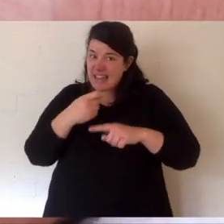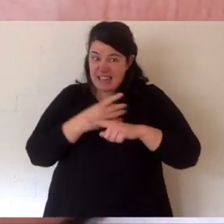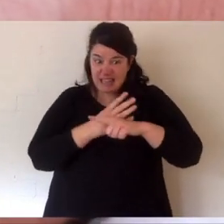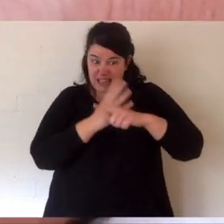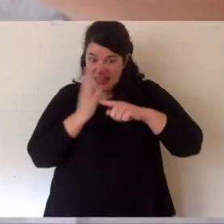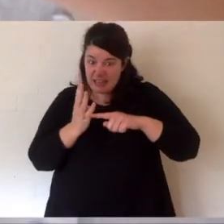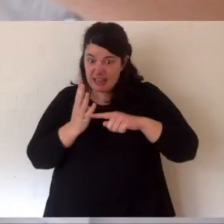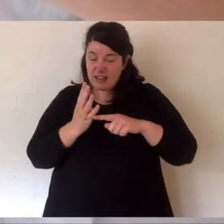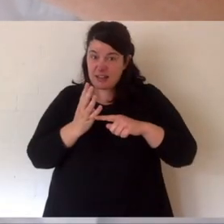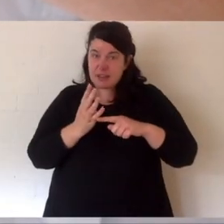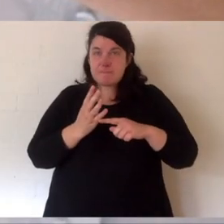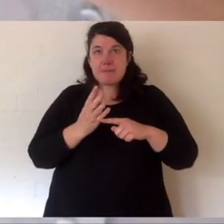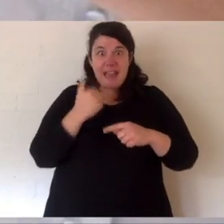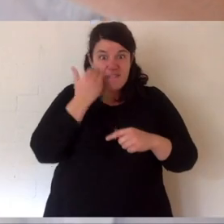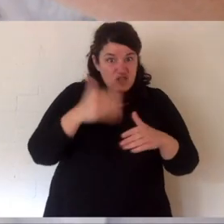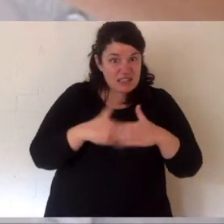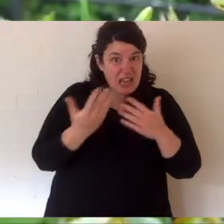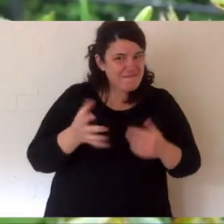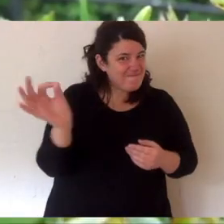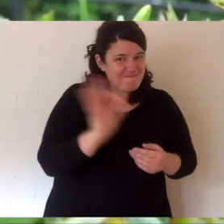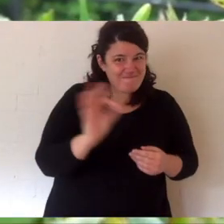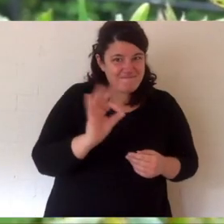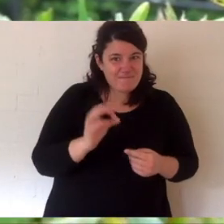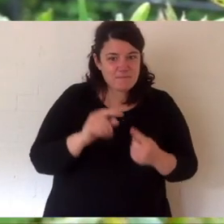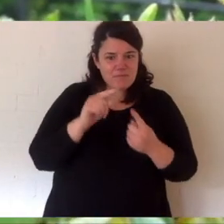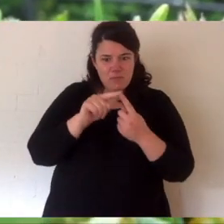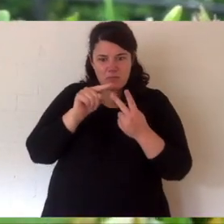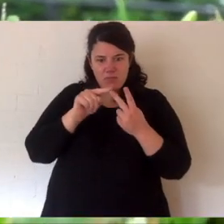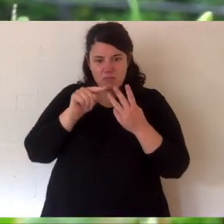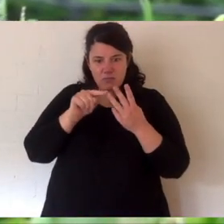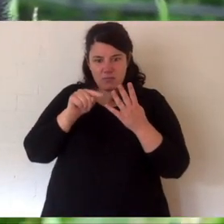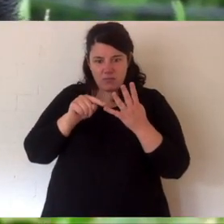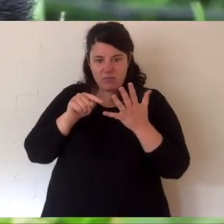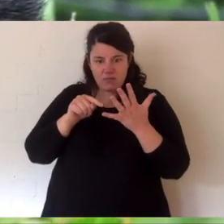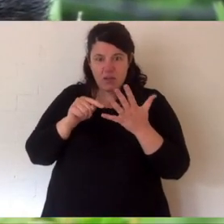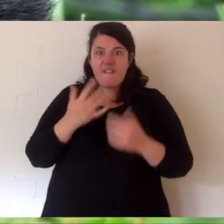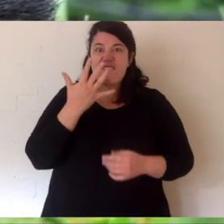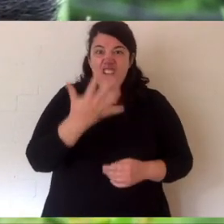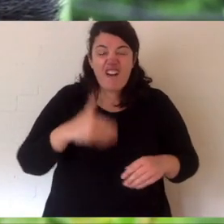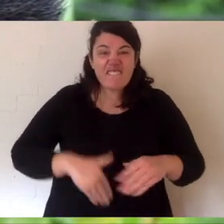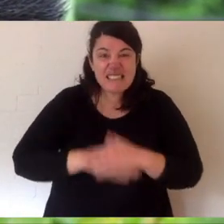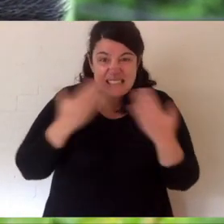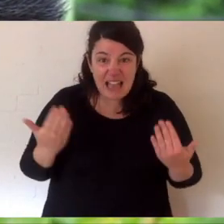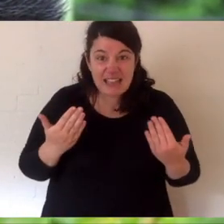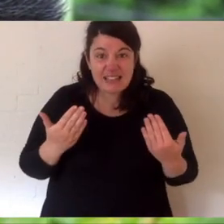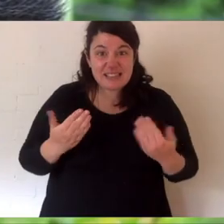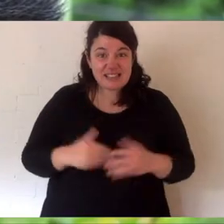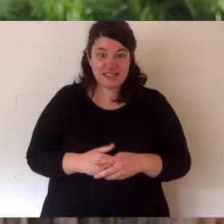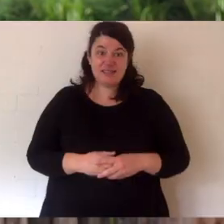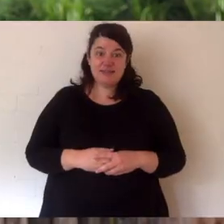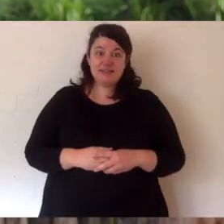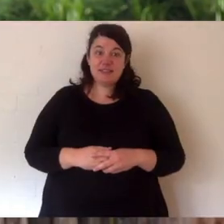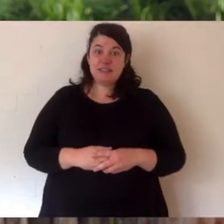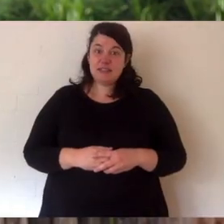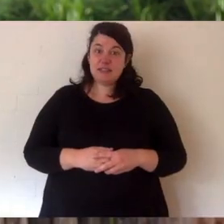this. I only had to feed Eddie every five days. They're